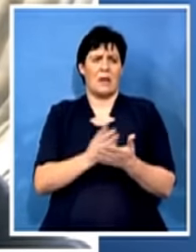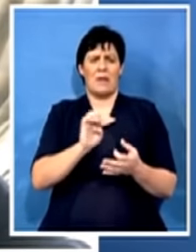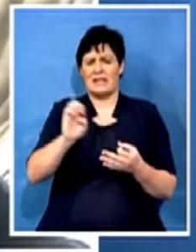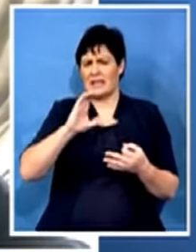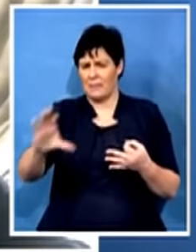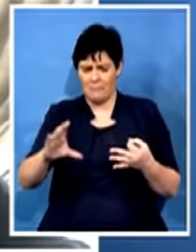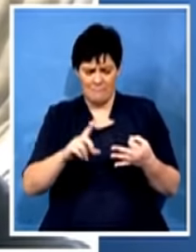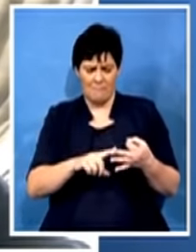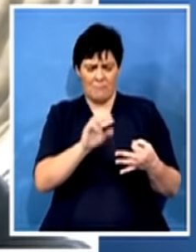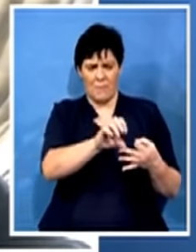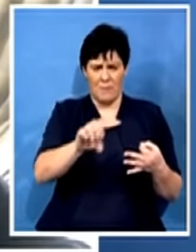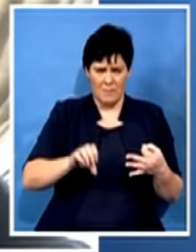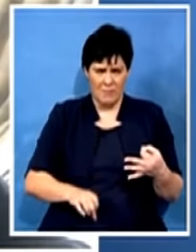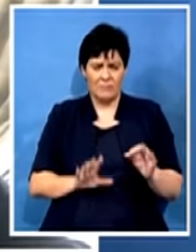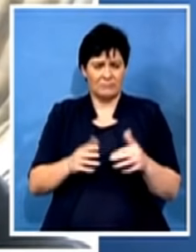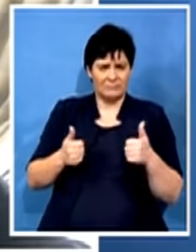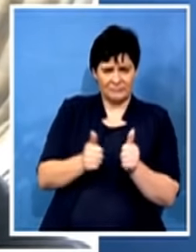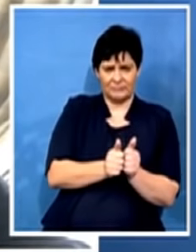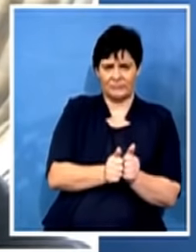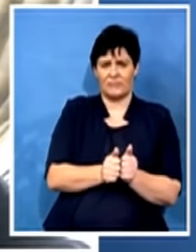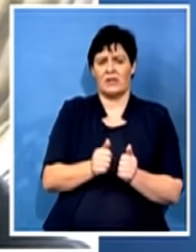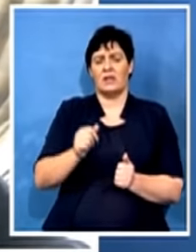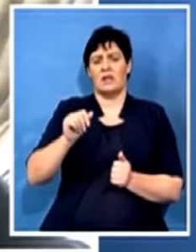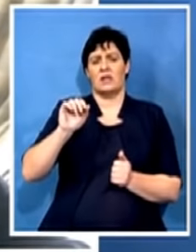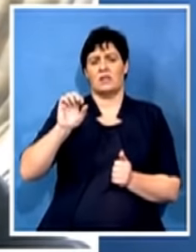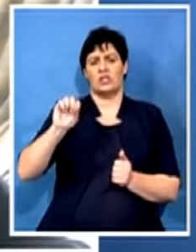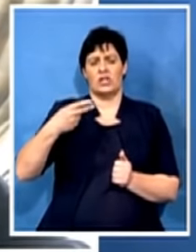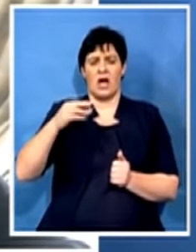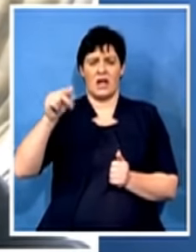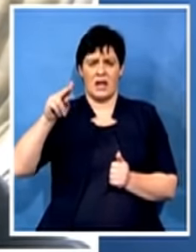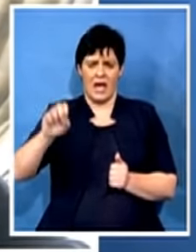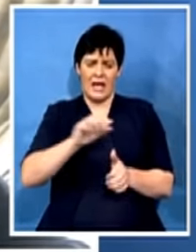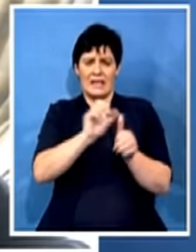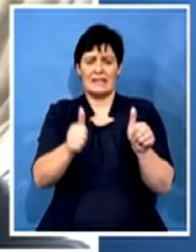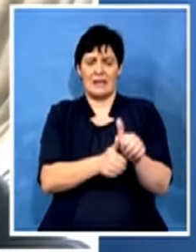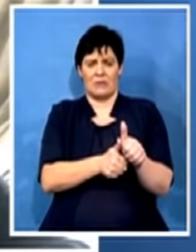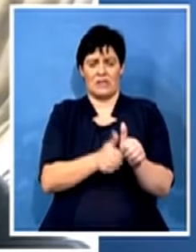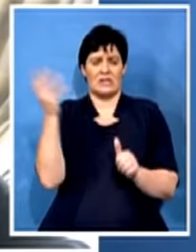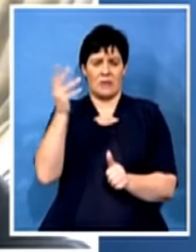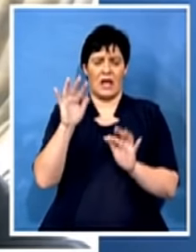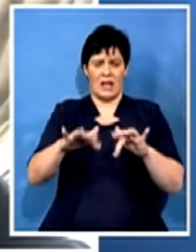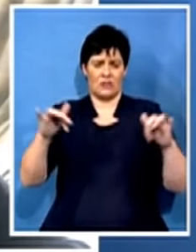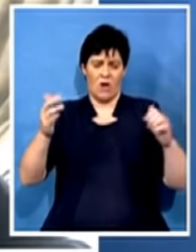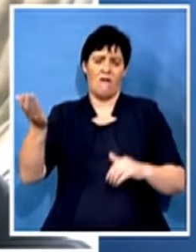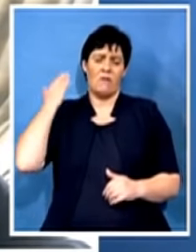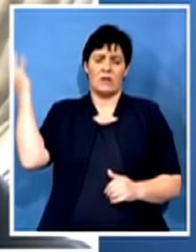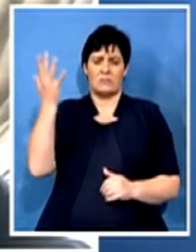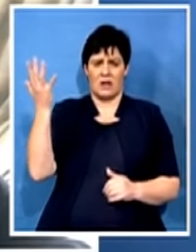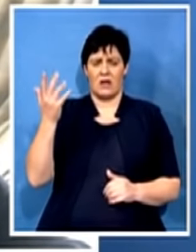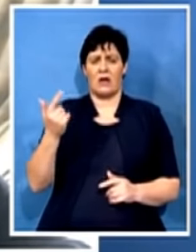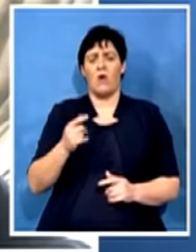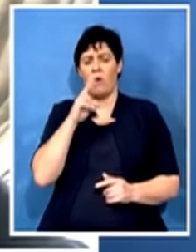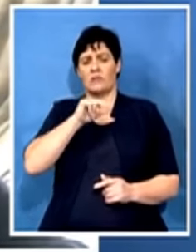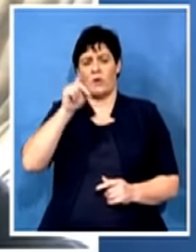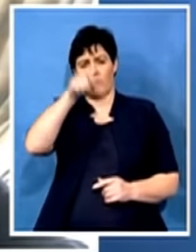Mlibo Kibushiane, the deputy speaker of the legislature, and former spokesperson of the ANC in the East Nk